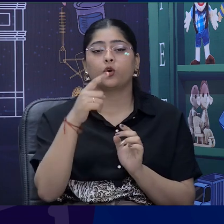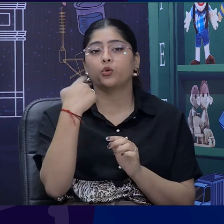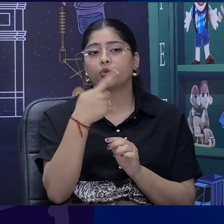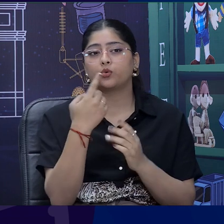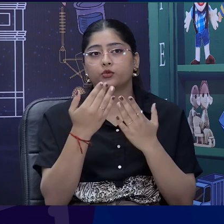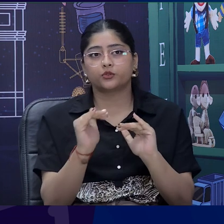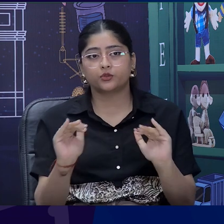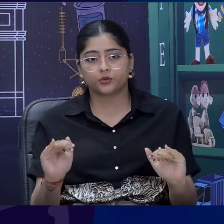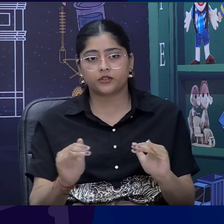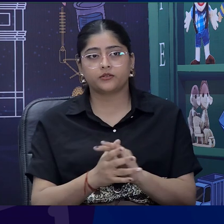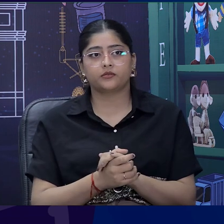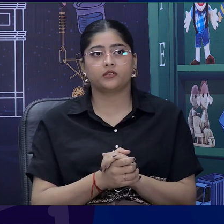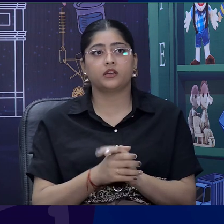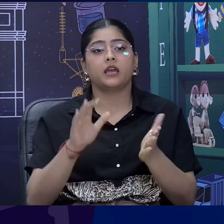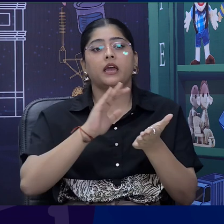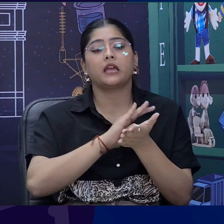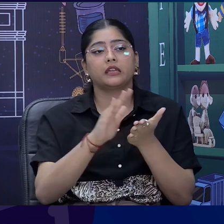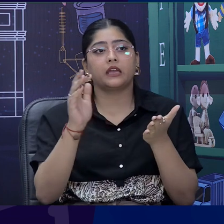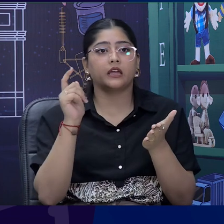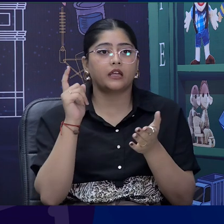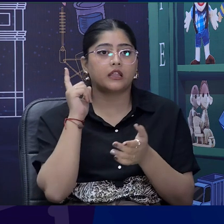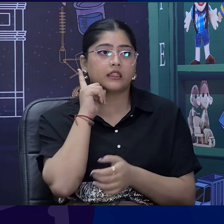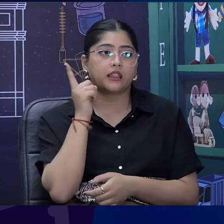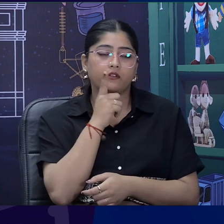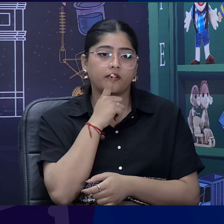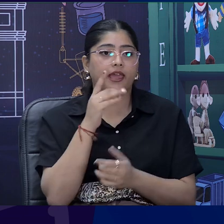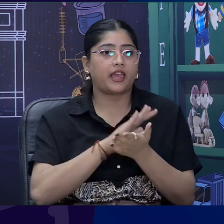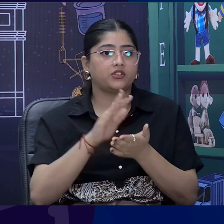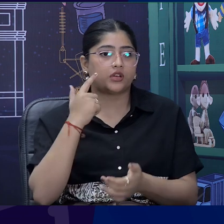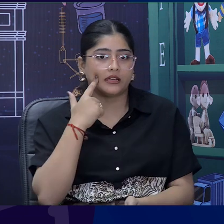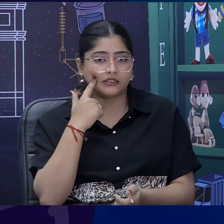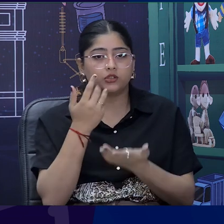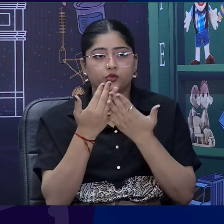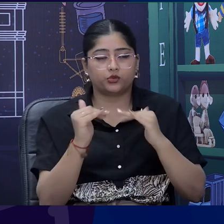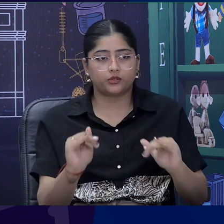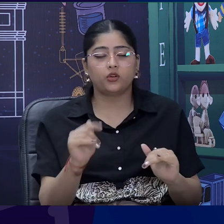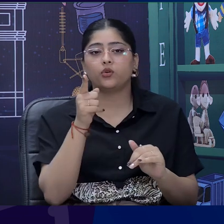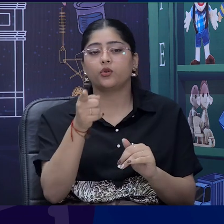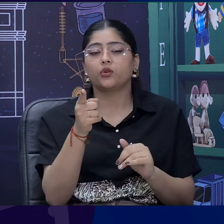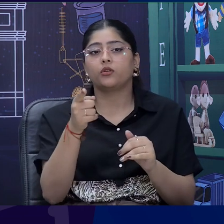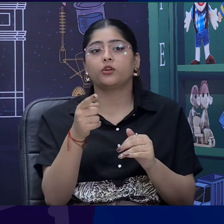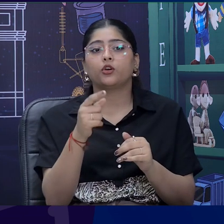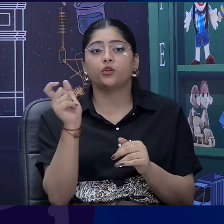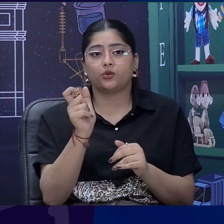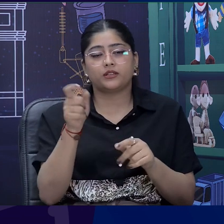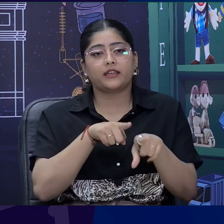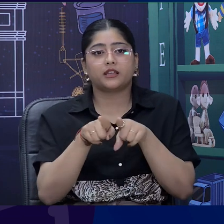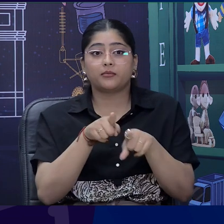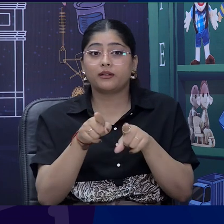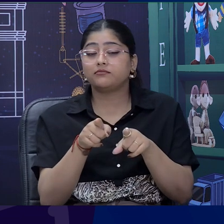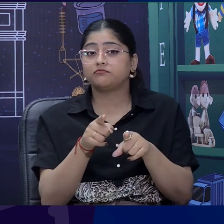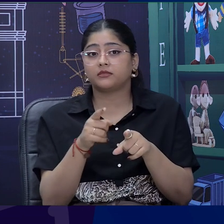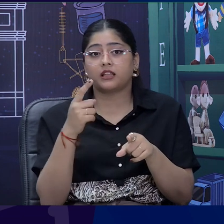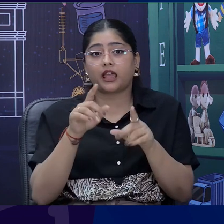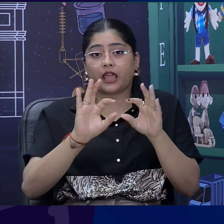hearing impairment. So, for them we can use Savari for sign